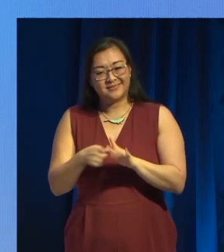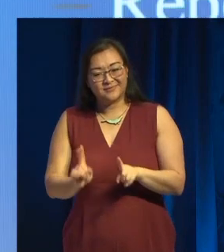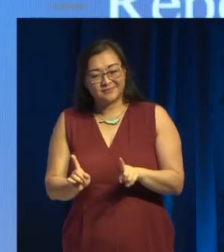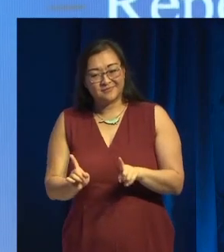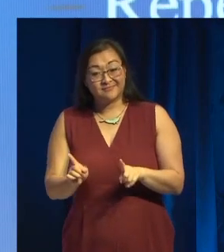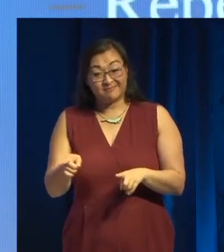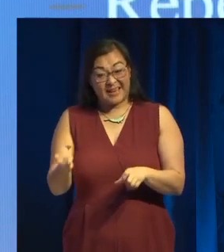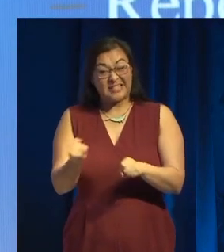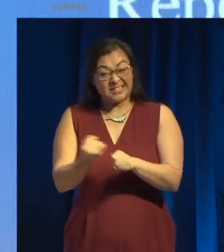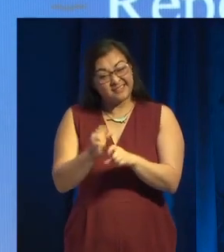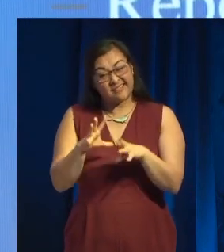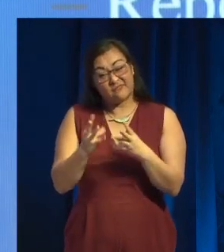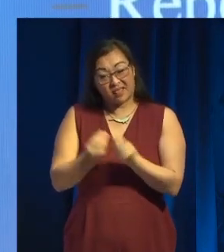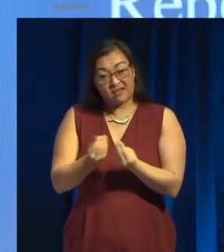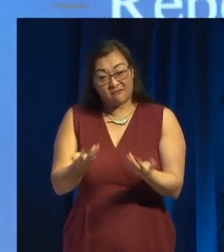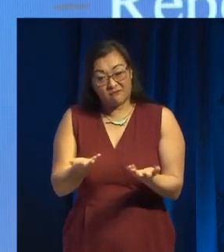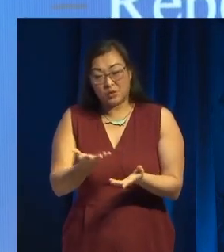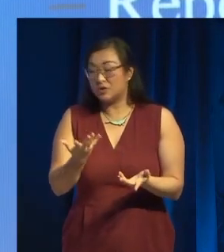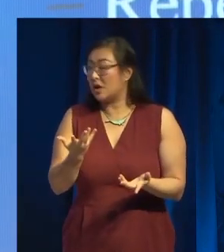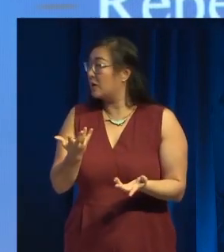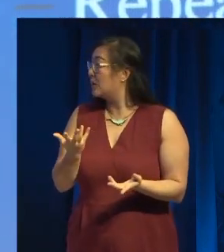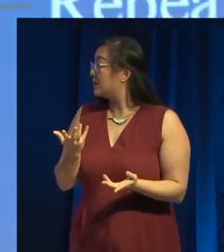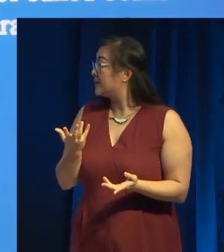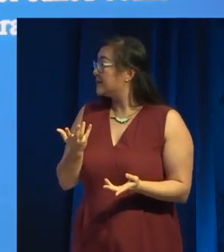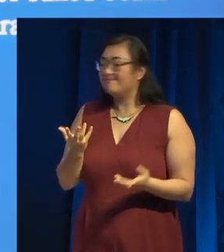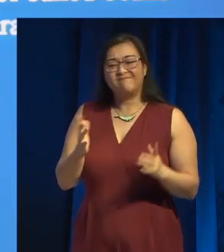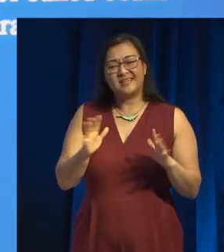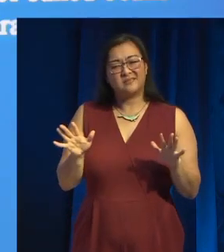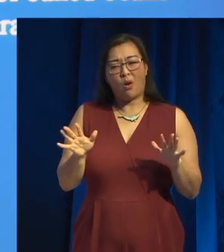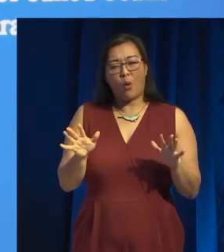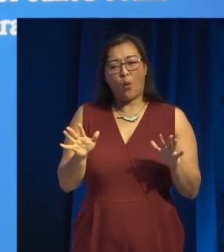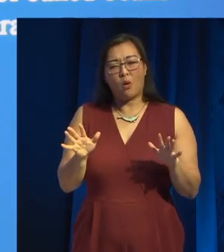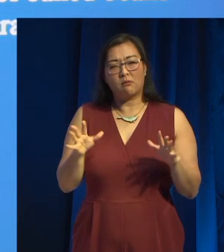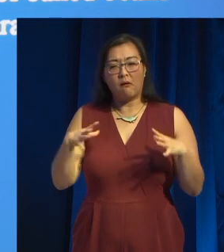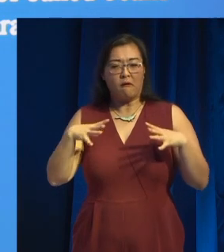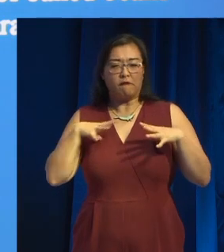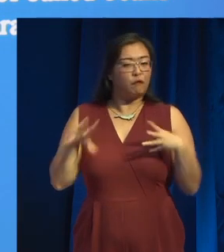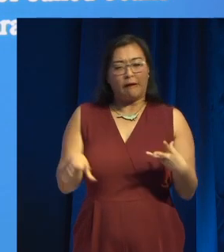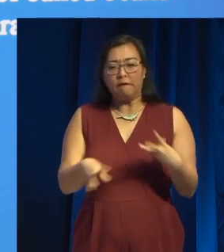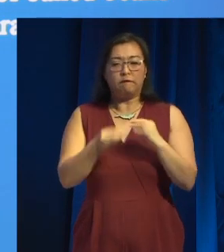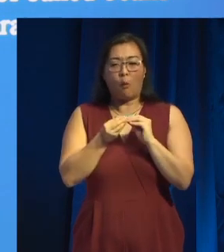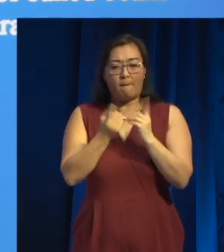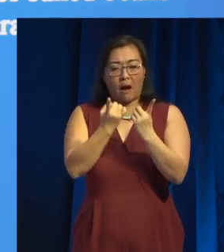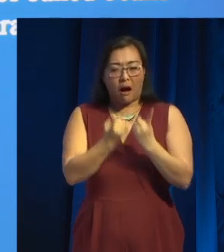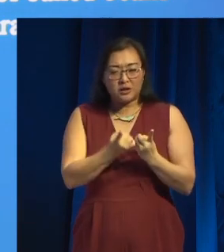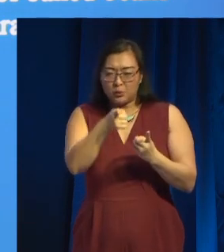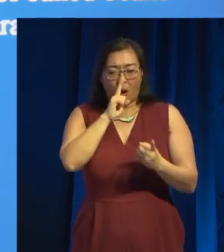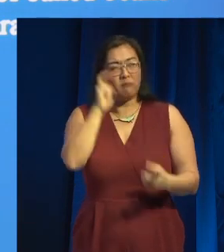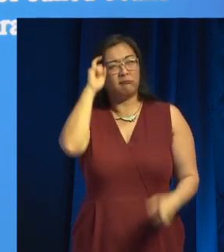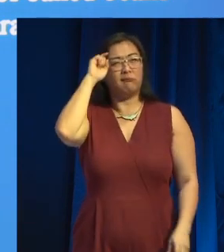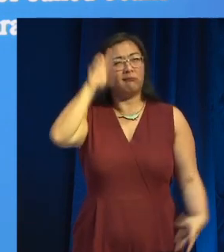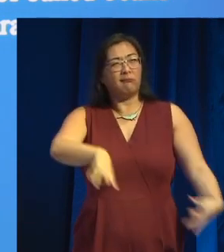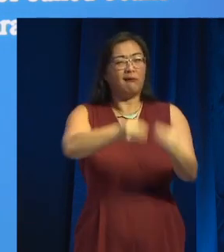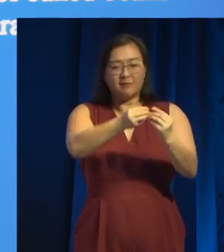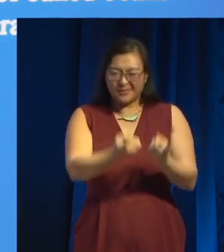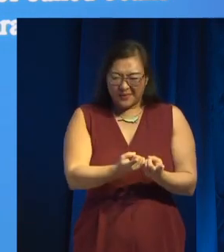for you. So, there is no free-form item. So, if you're having a game, and you've managed to get a